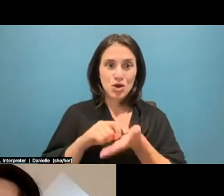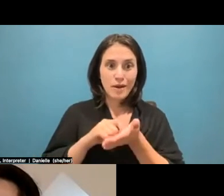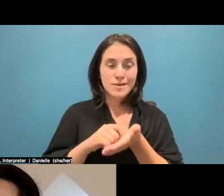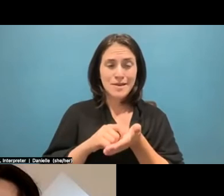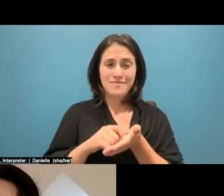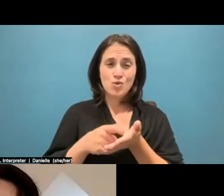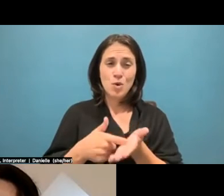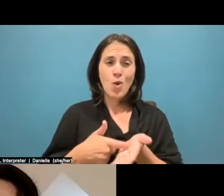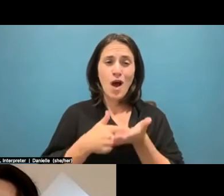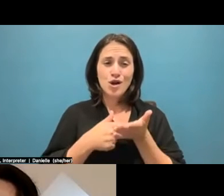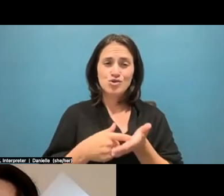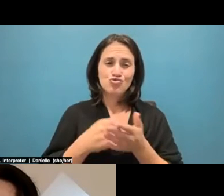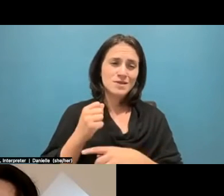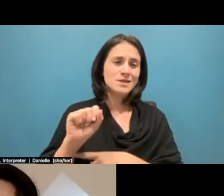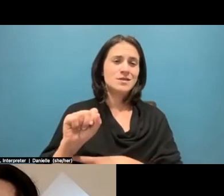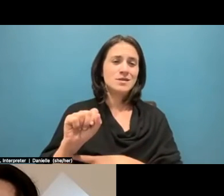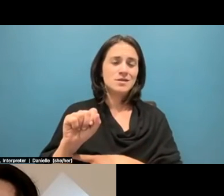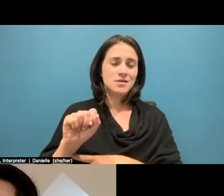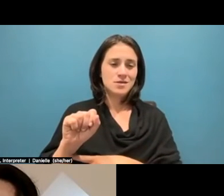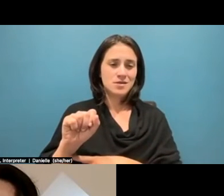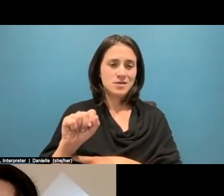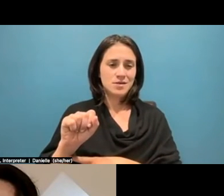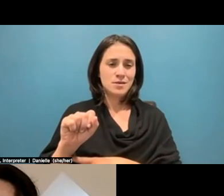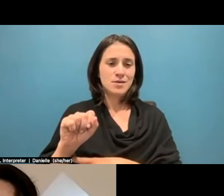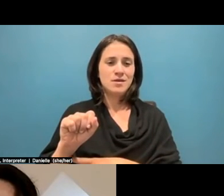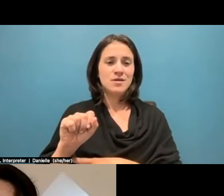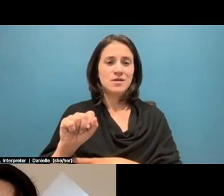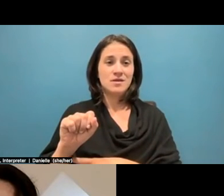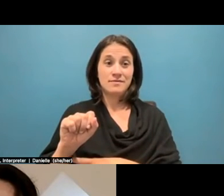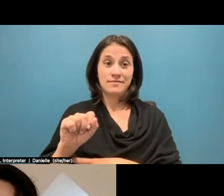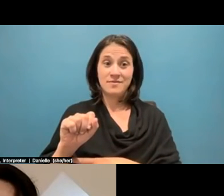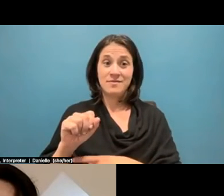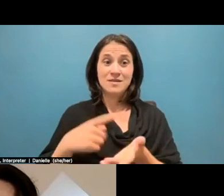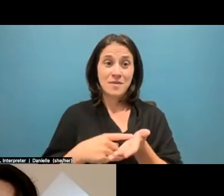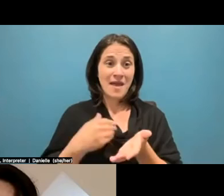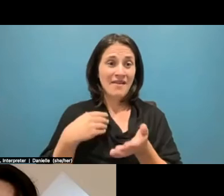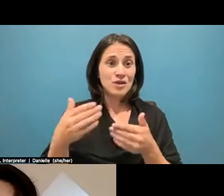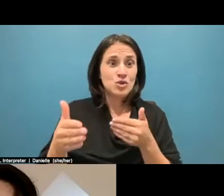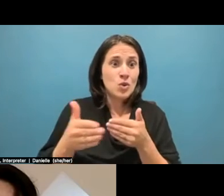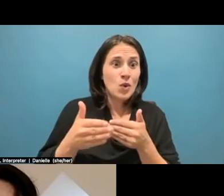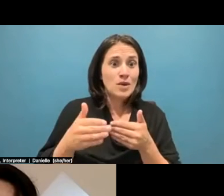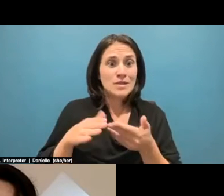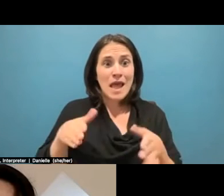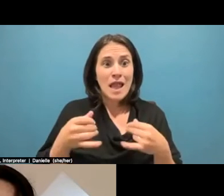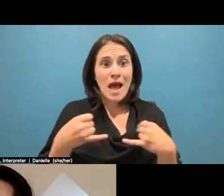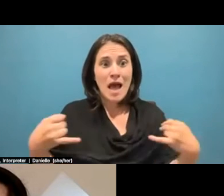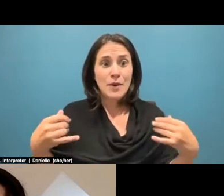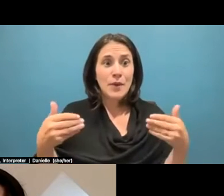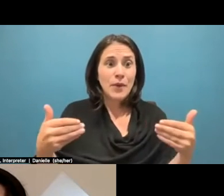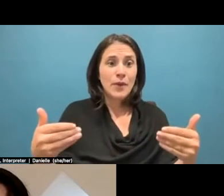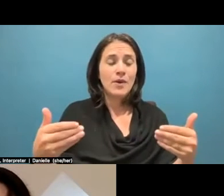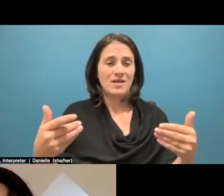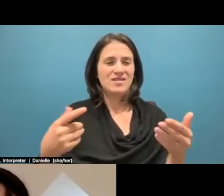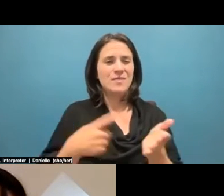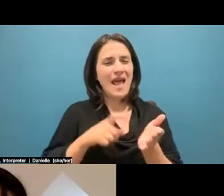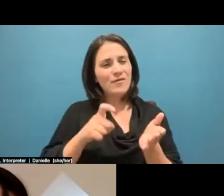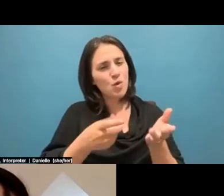tight, short deadlines as well. And having these hard conversations with editors and like, you know, we're not, we're not always going to be able to